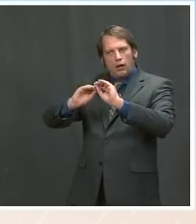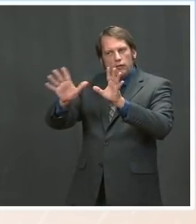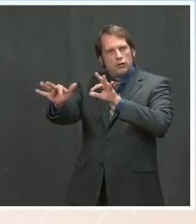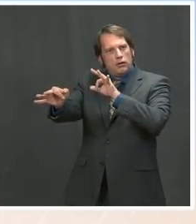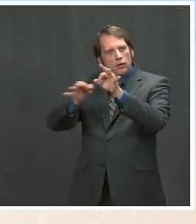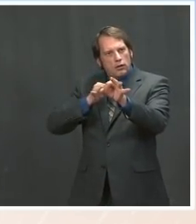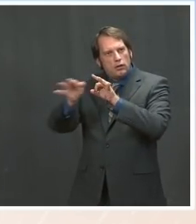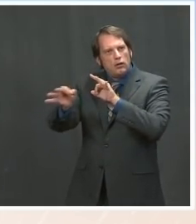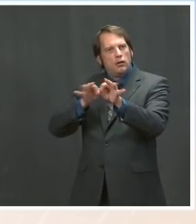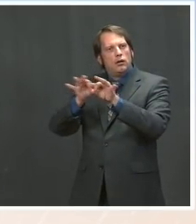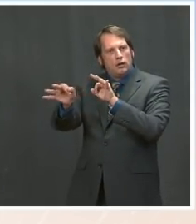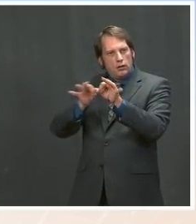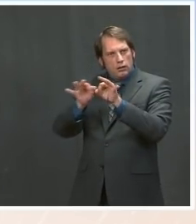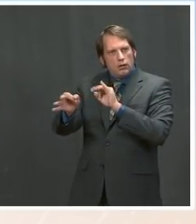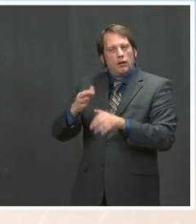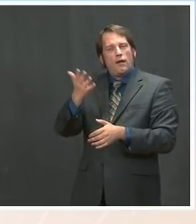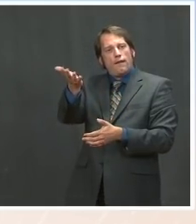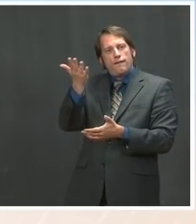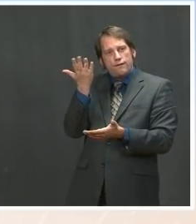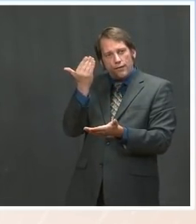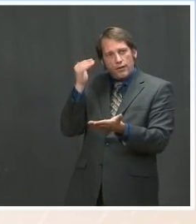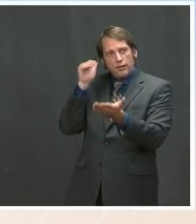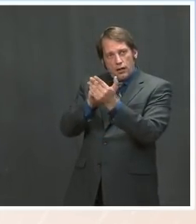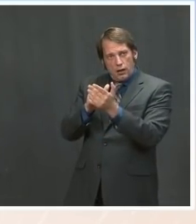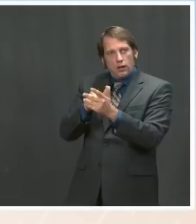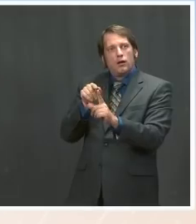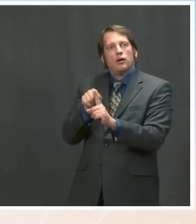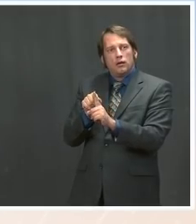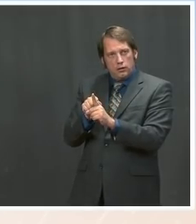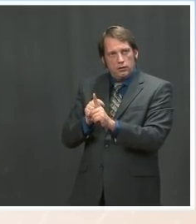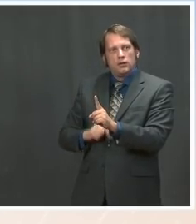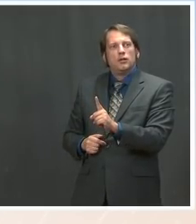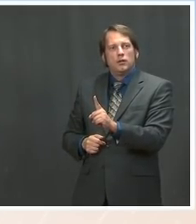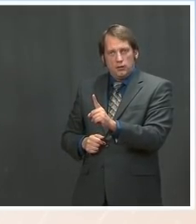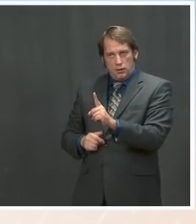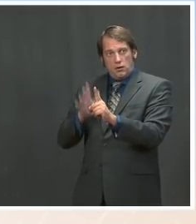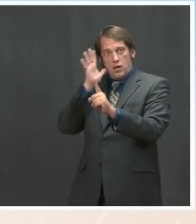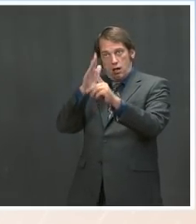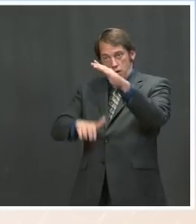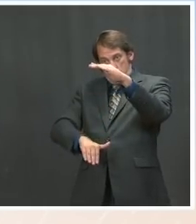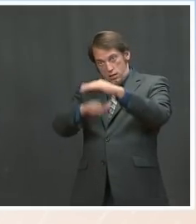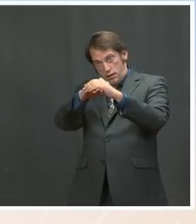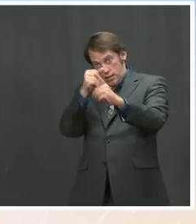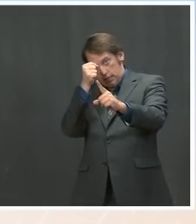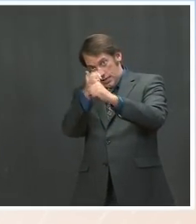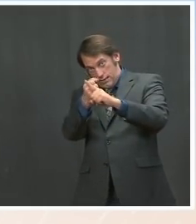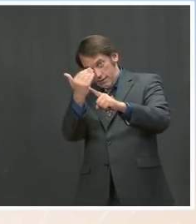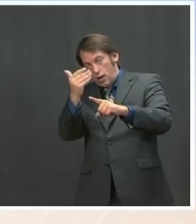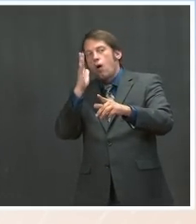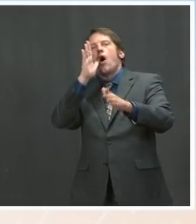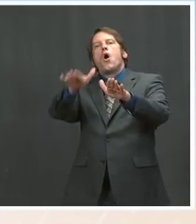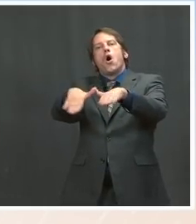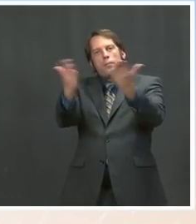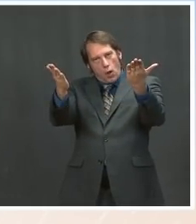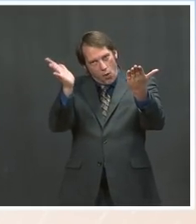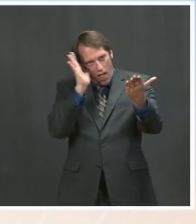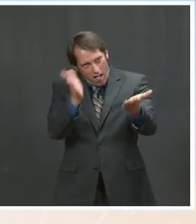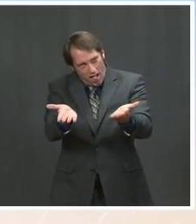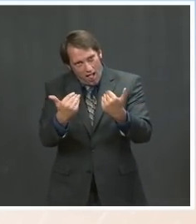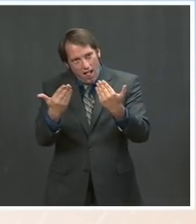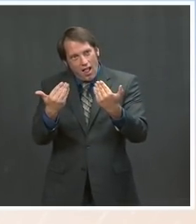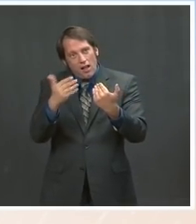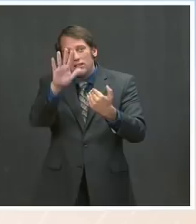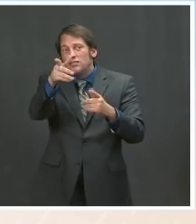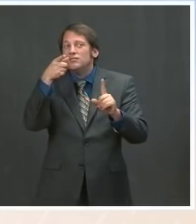determination would be issued to increase admissions. And, again, the battle is not the cap. The issue has been the limitations